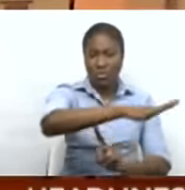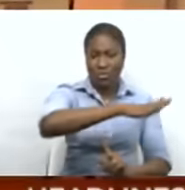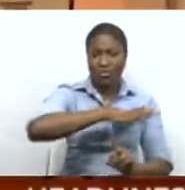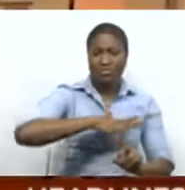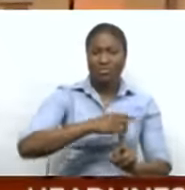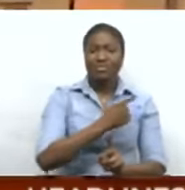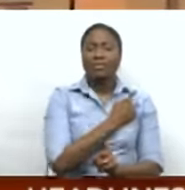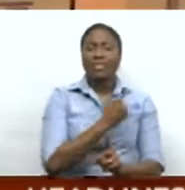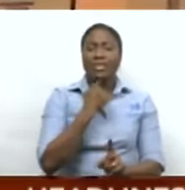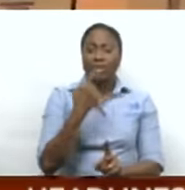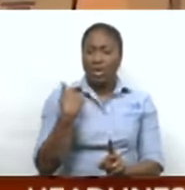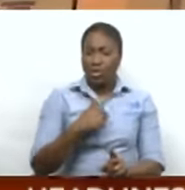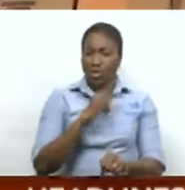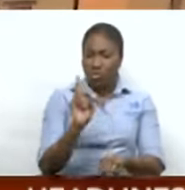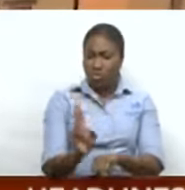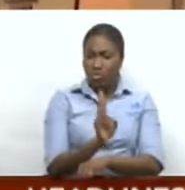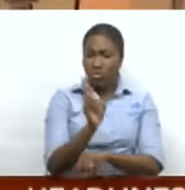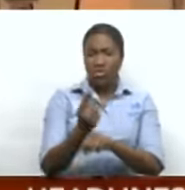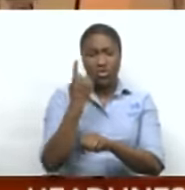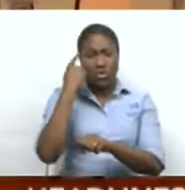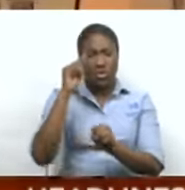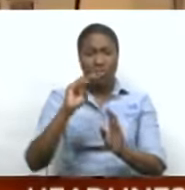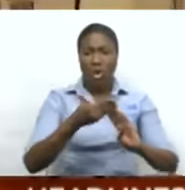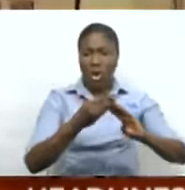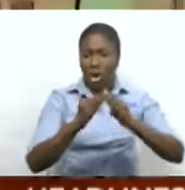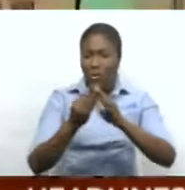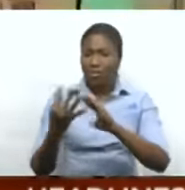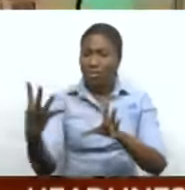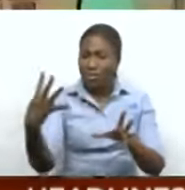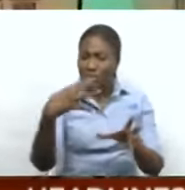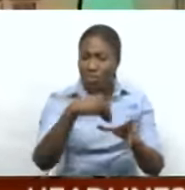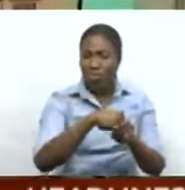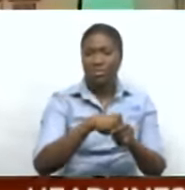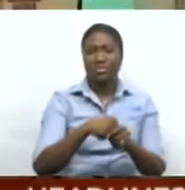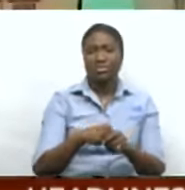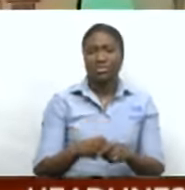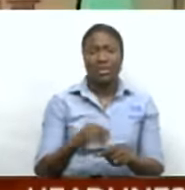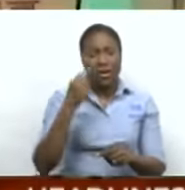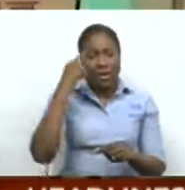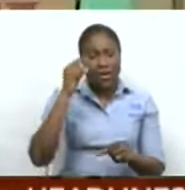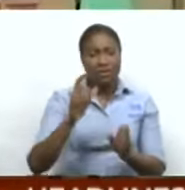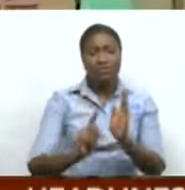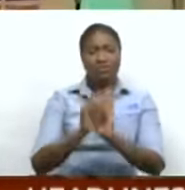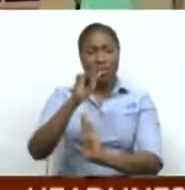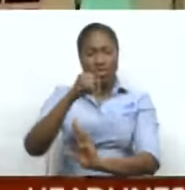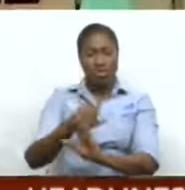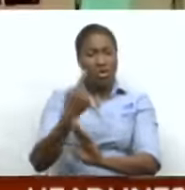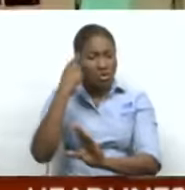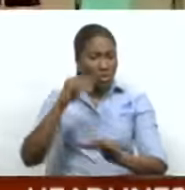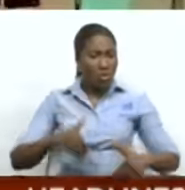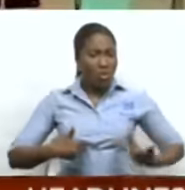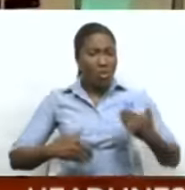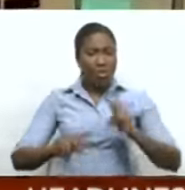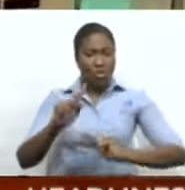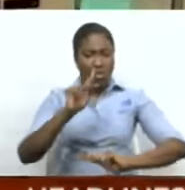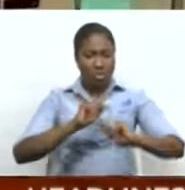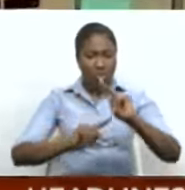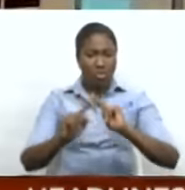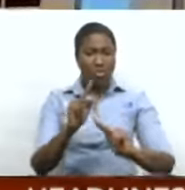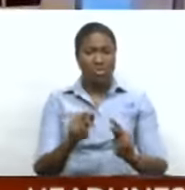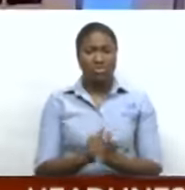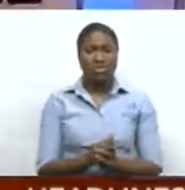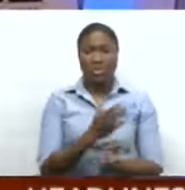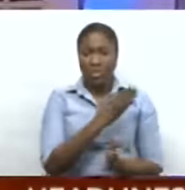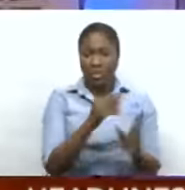tool to engage the community, to create projects for the youth, to clean the area, to also,